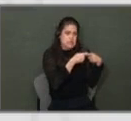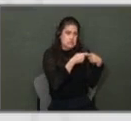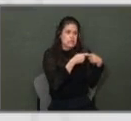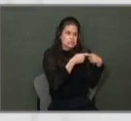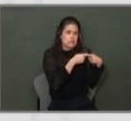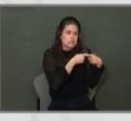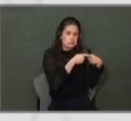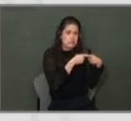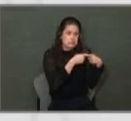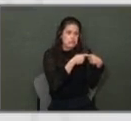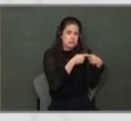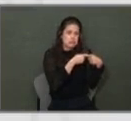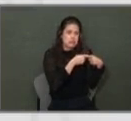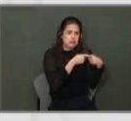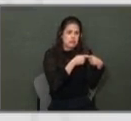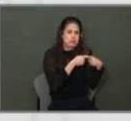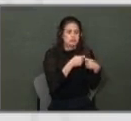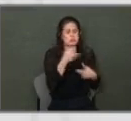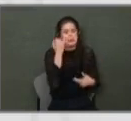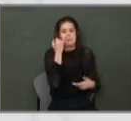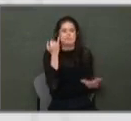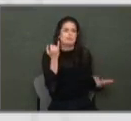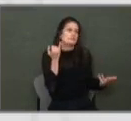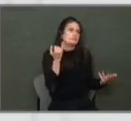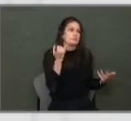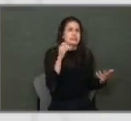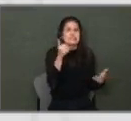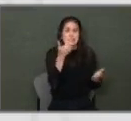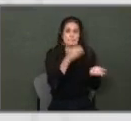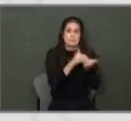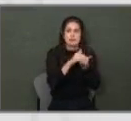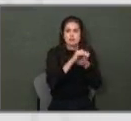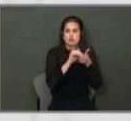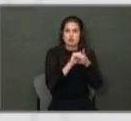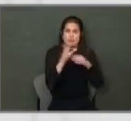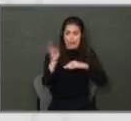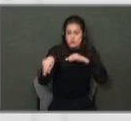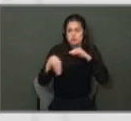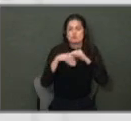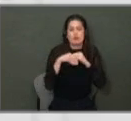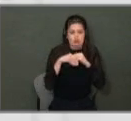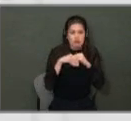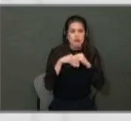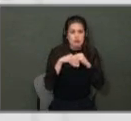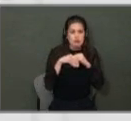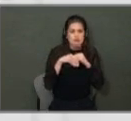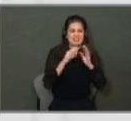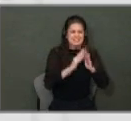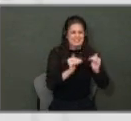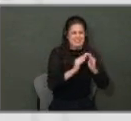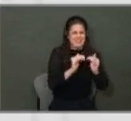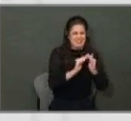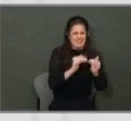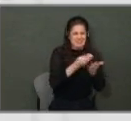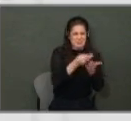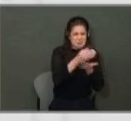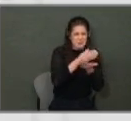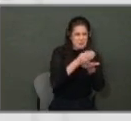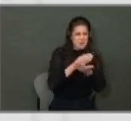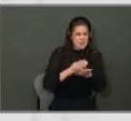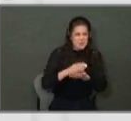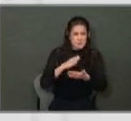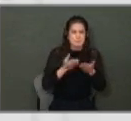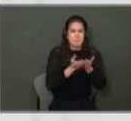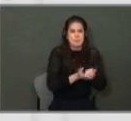you know, if we made $10 million extra in the barge revenue downtown, the council can do